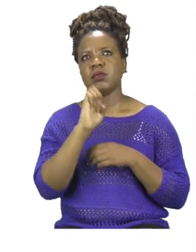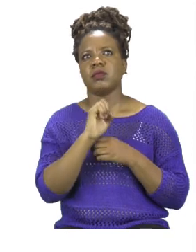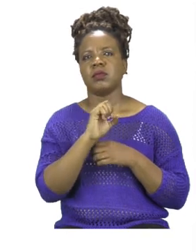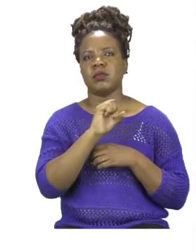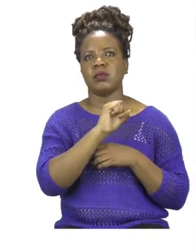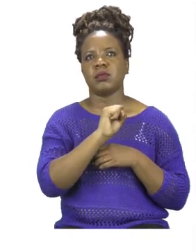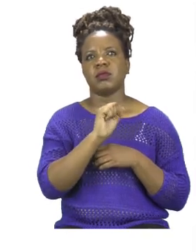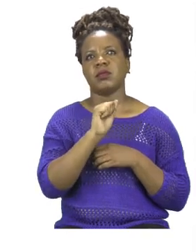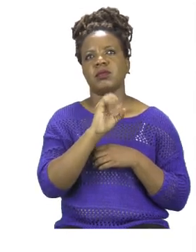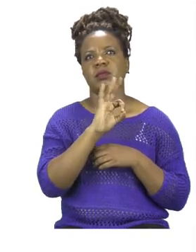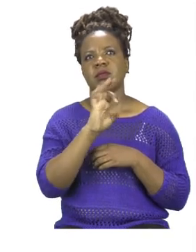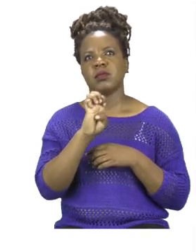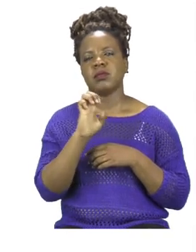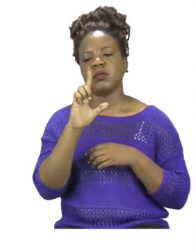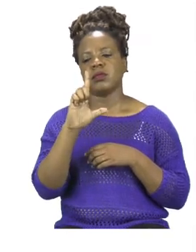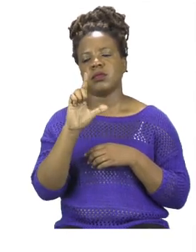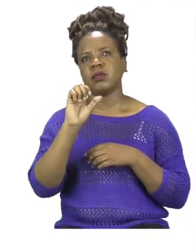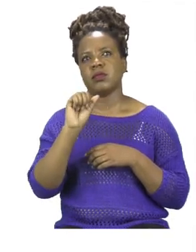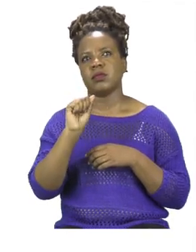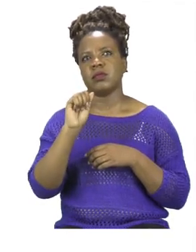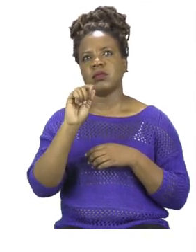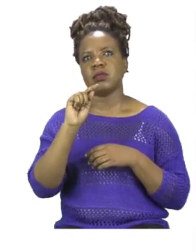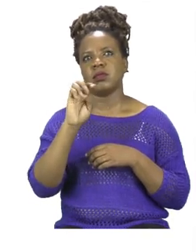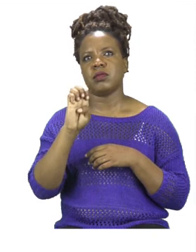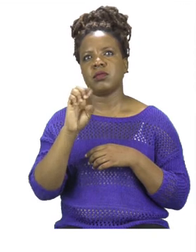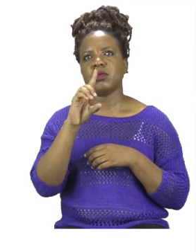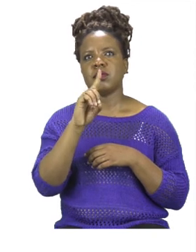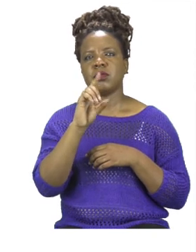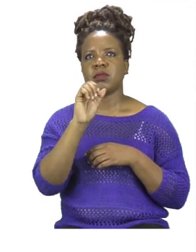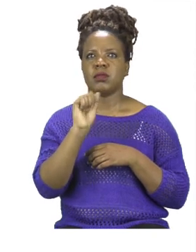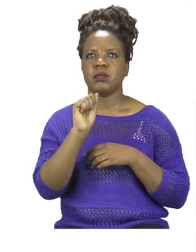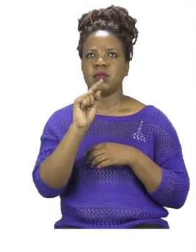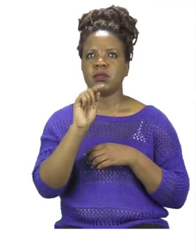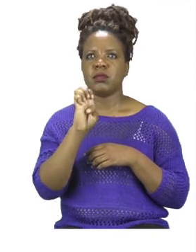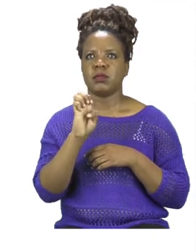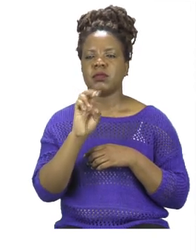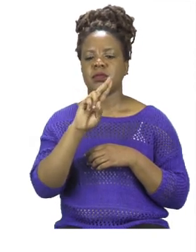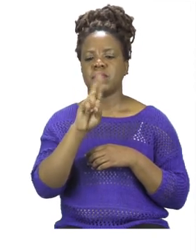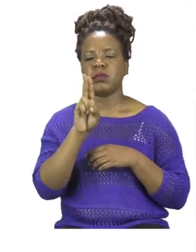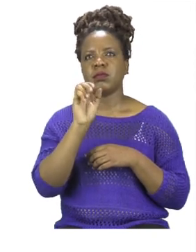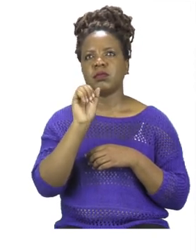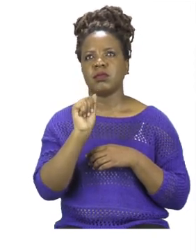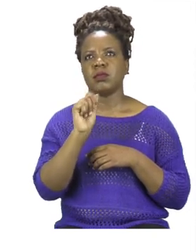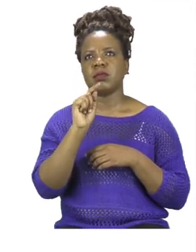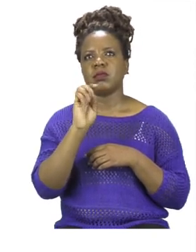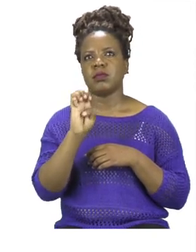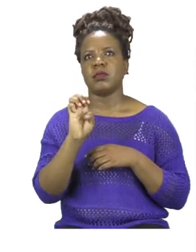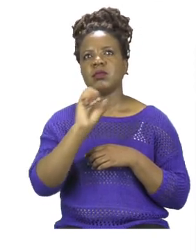late, date, hate, skate,